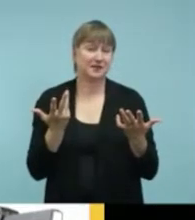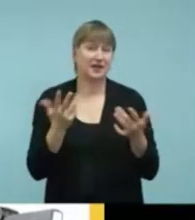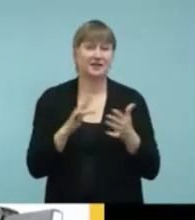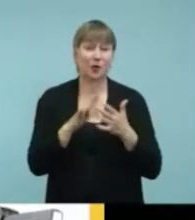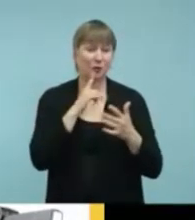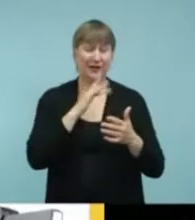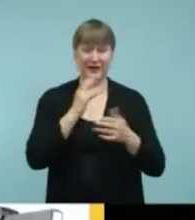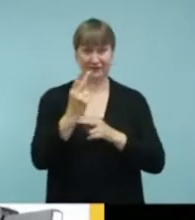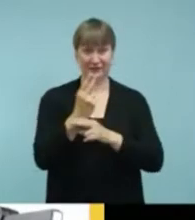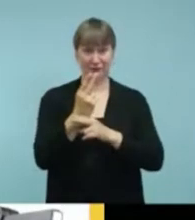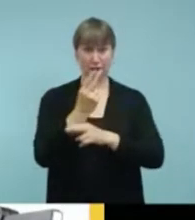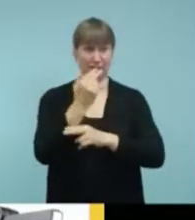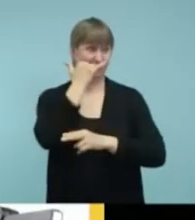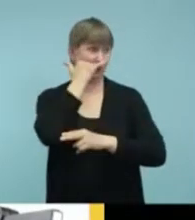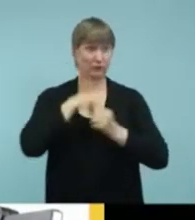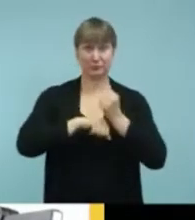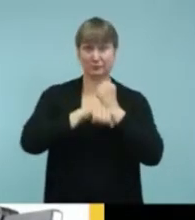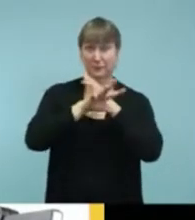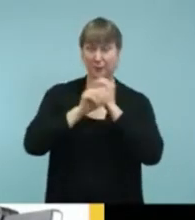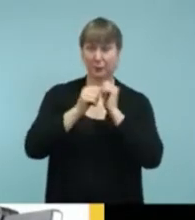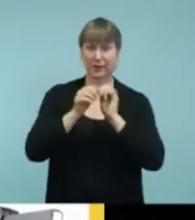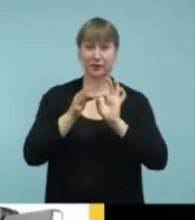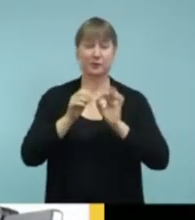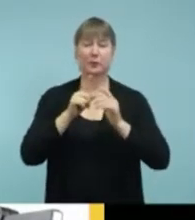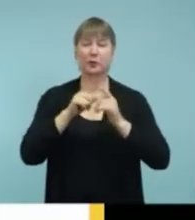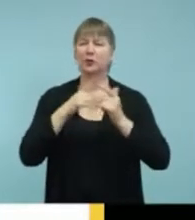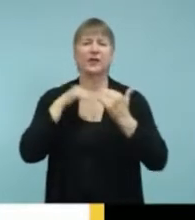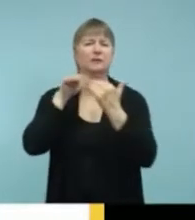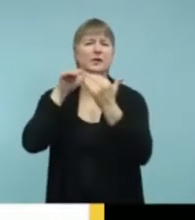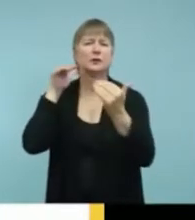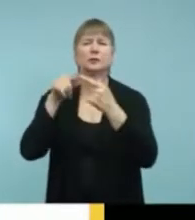it's wonderful to have that access. Next slide.